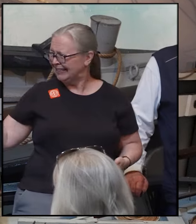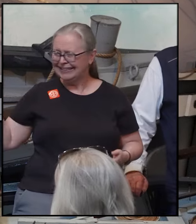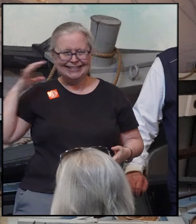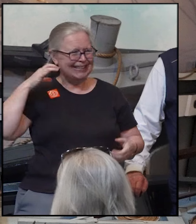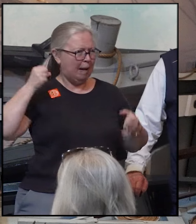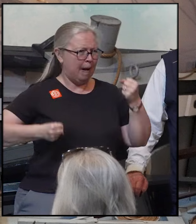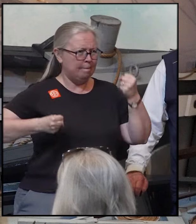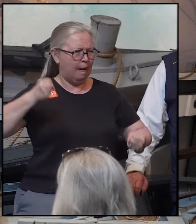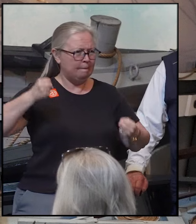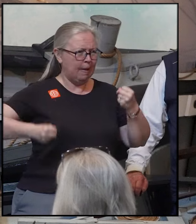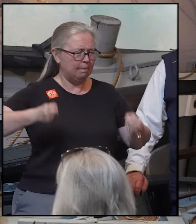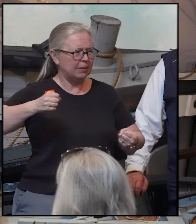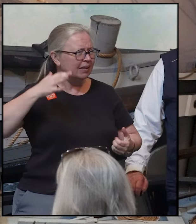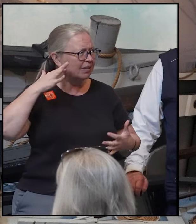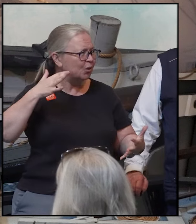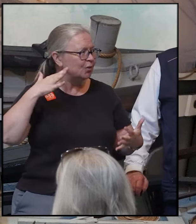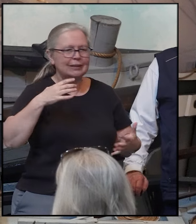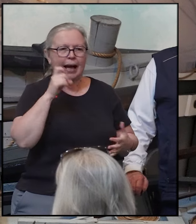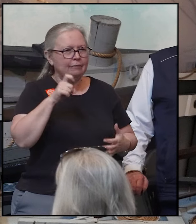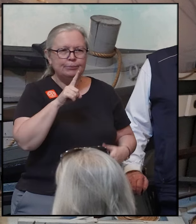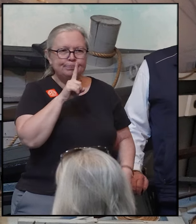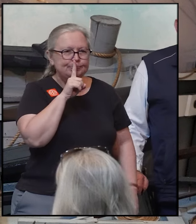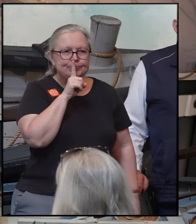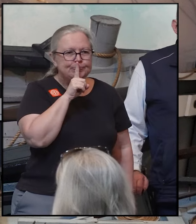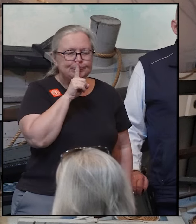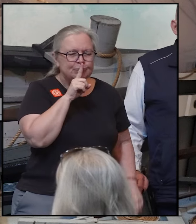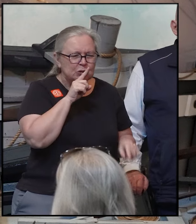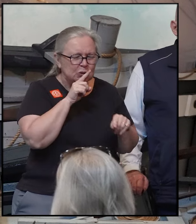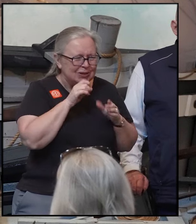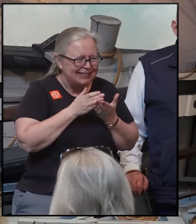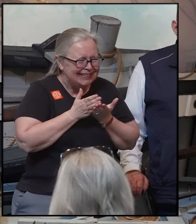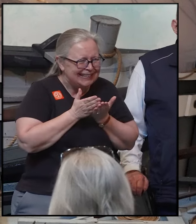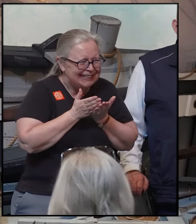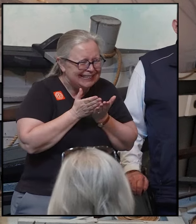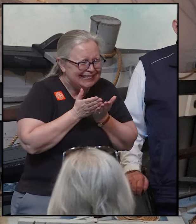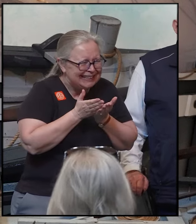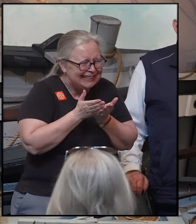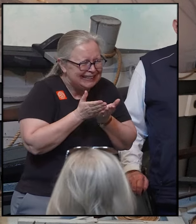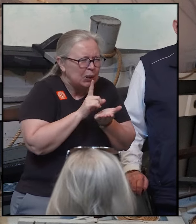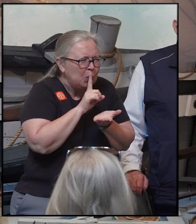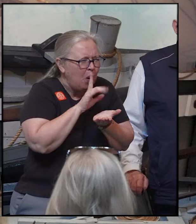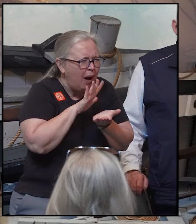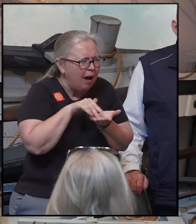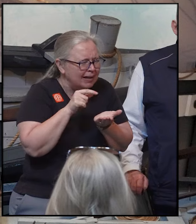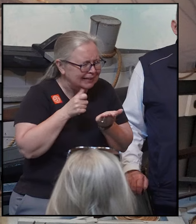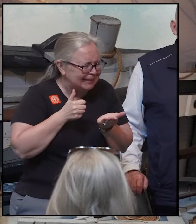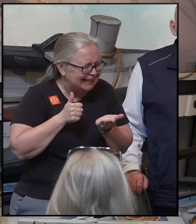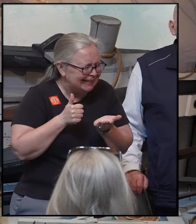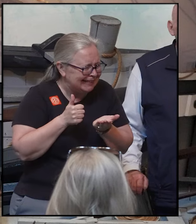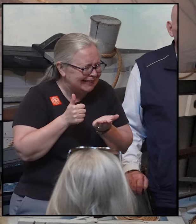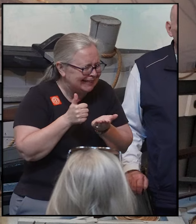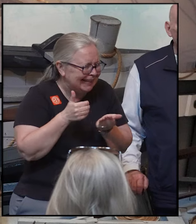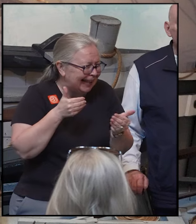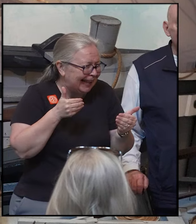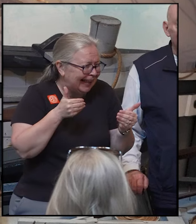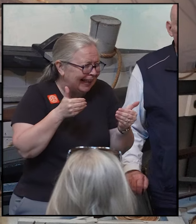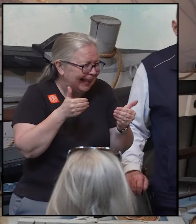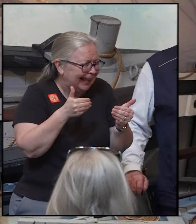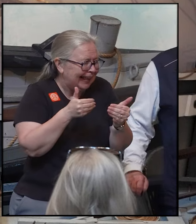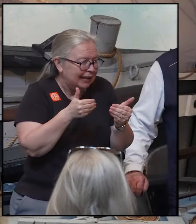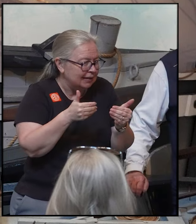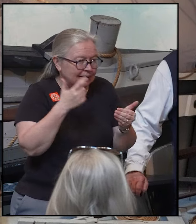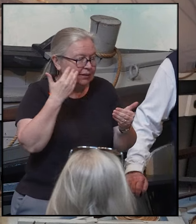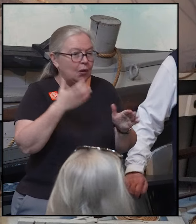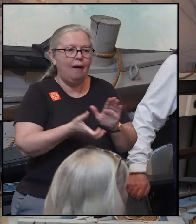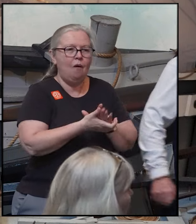what we have to do is sneak up on the whale so it does not know we are coming to